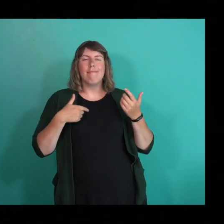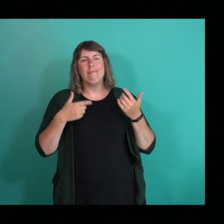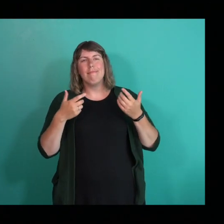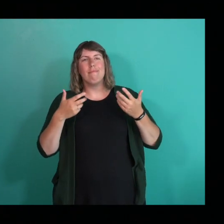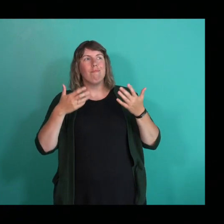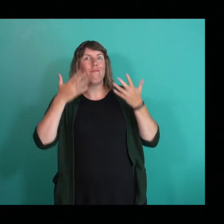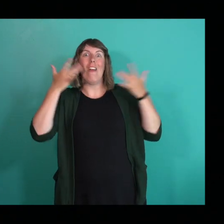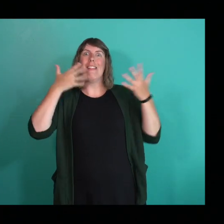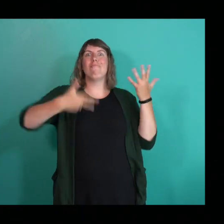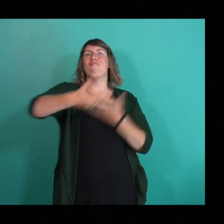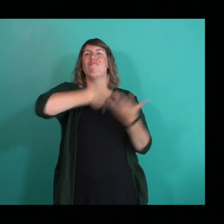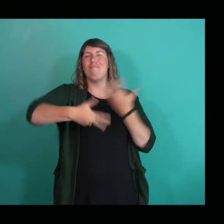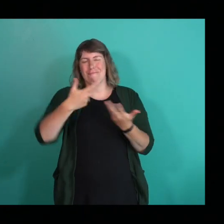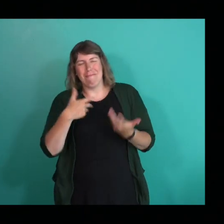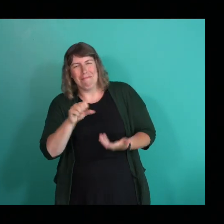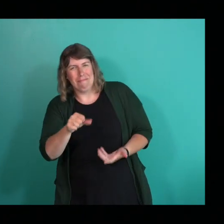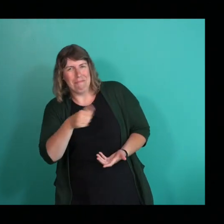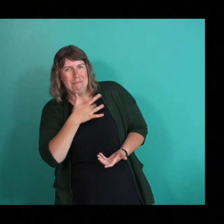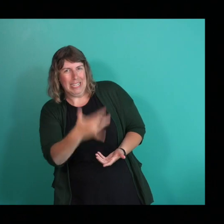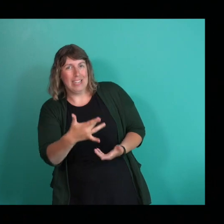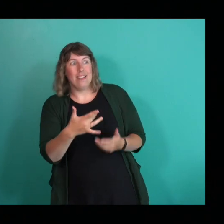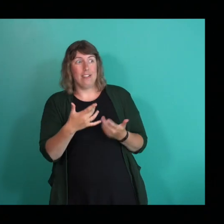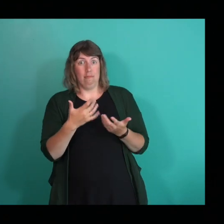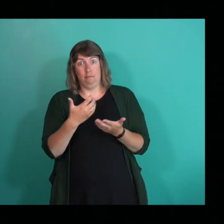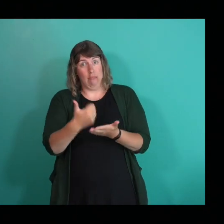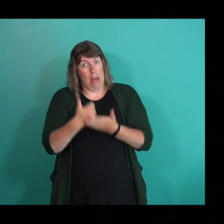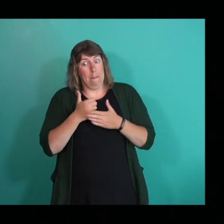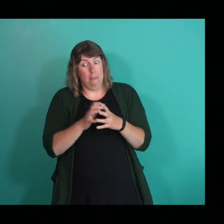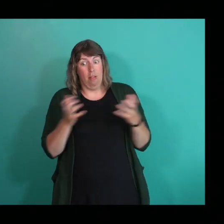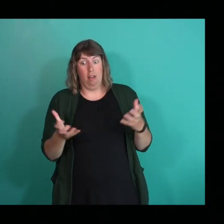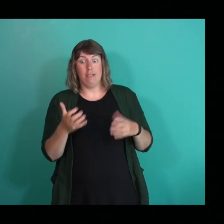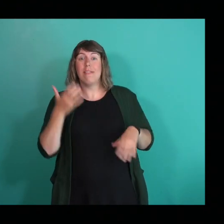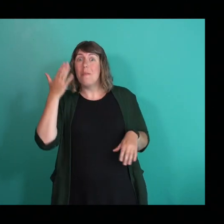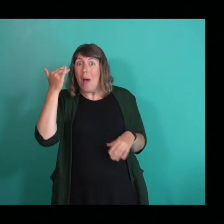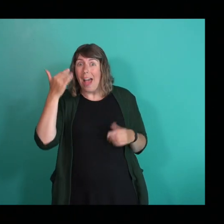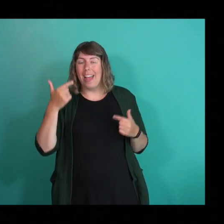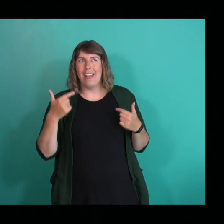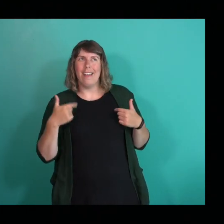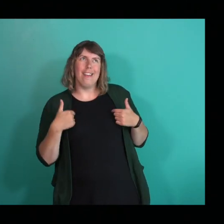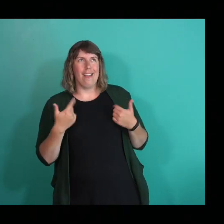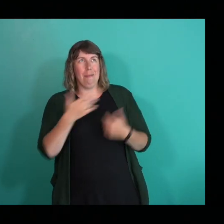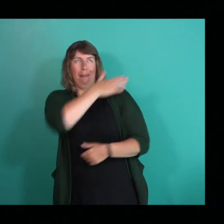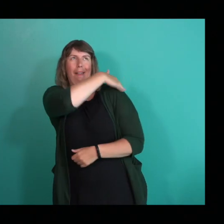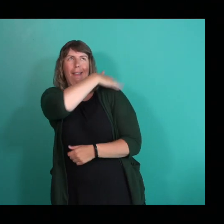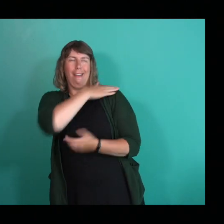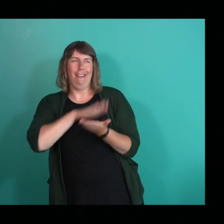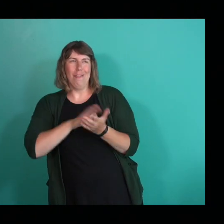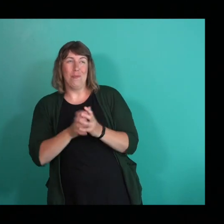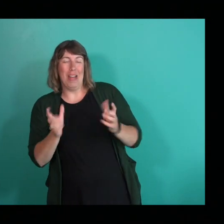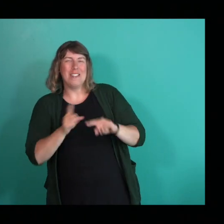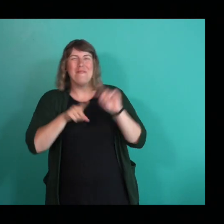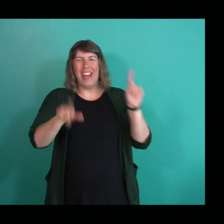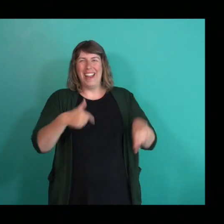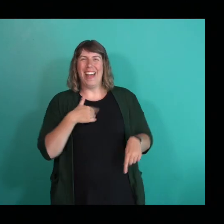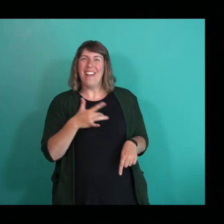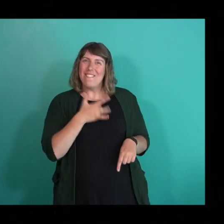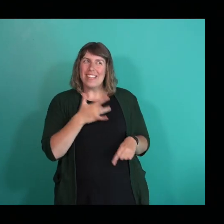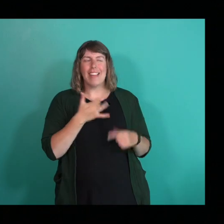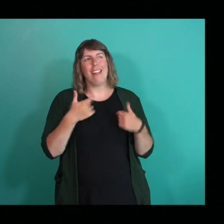outgoing, but I think that that also helped me because I'm like tooting my own horn, but I do feel like I can